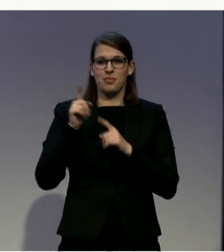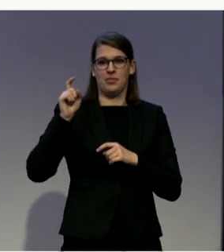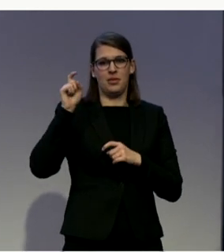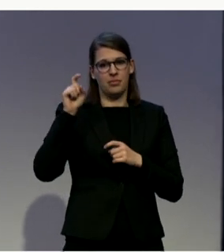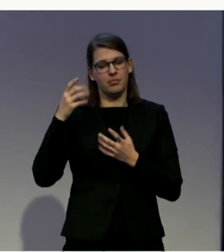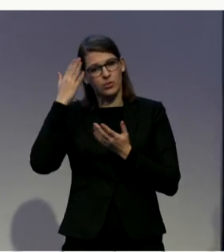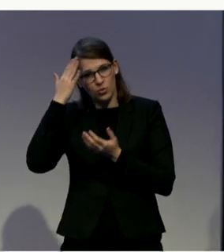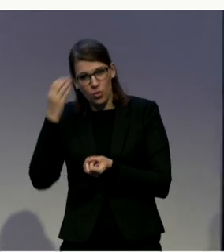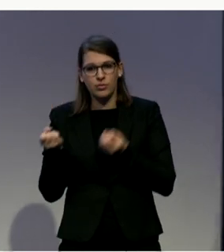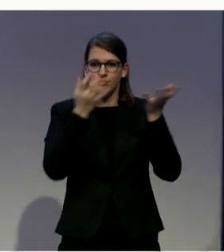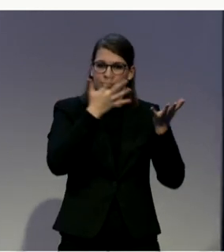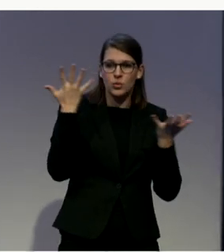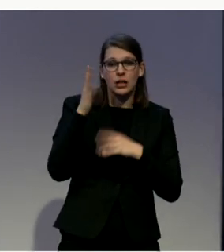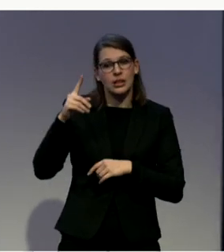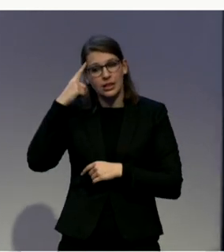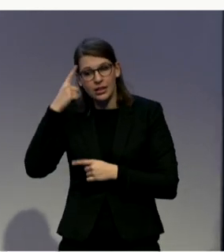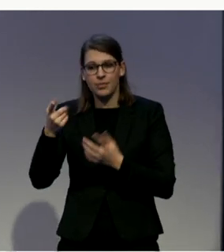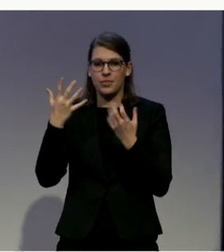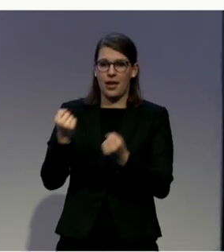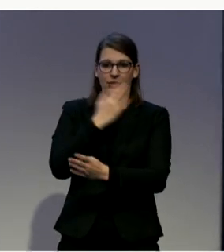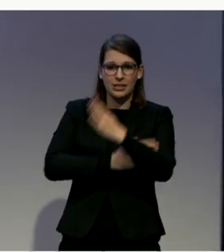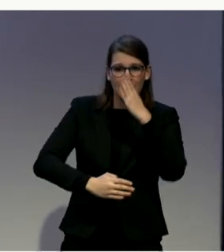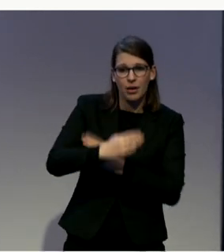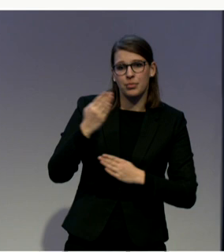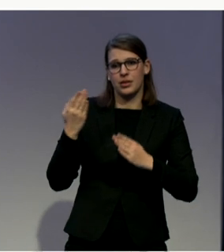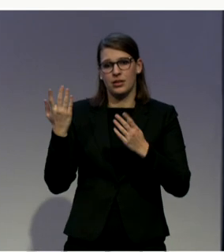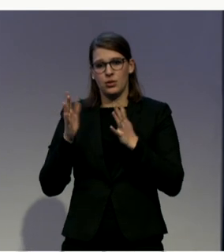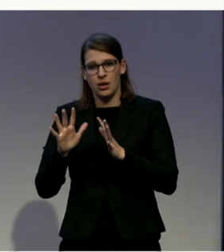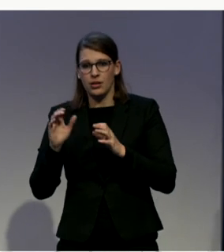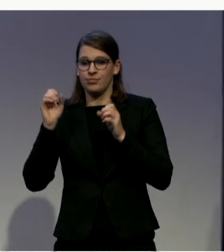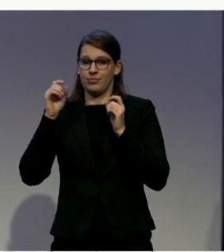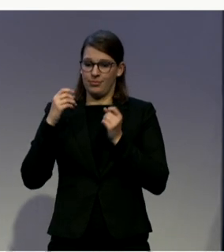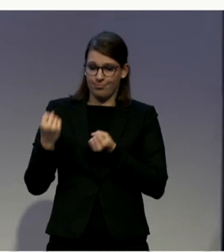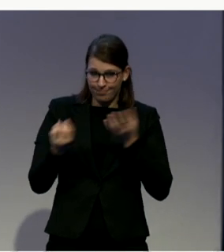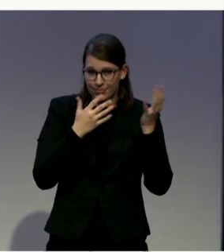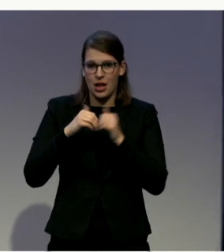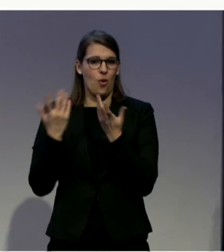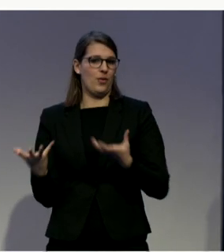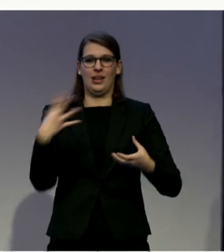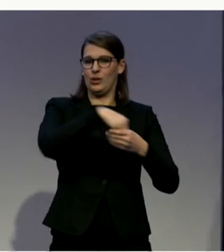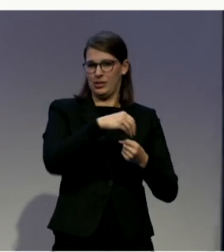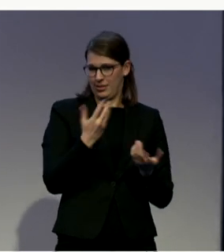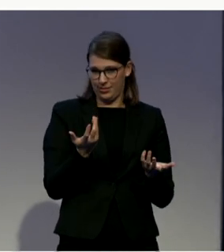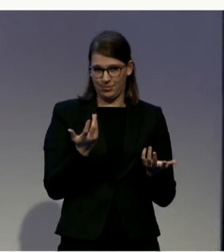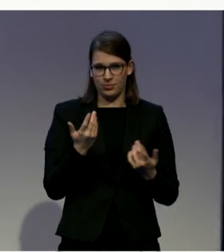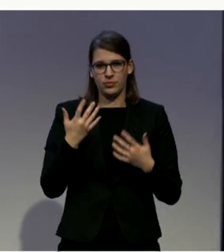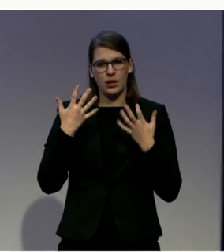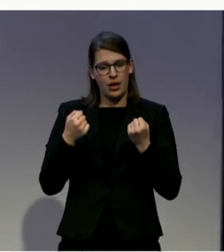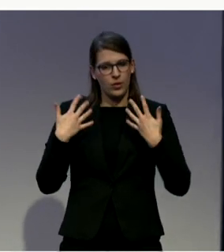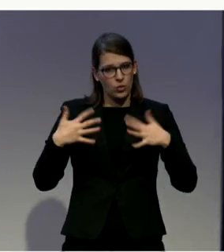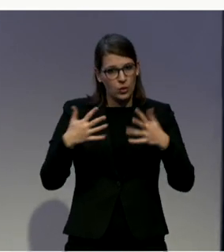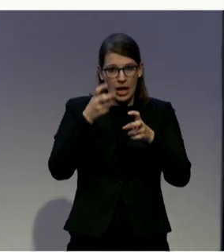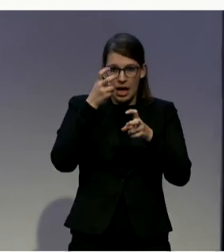to overcome inclusion and things like structural racism that have existed in